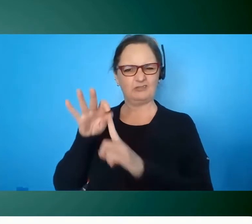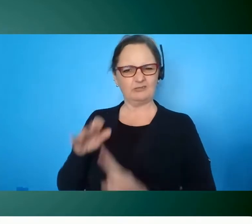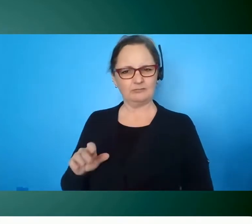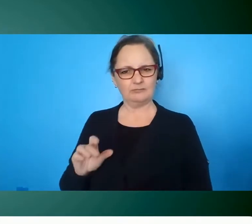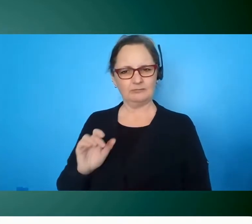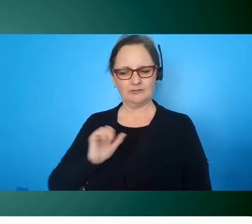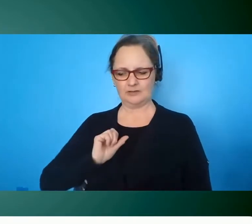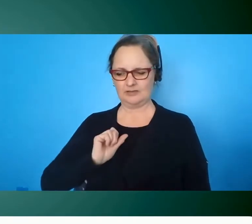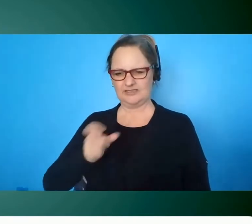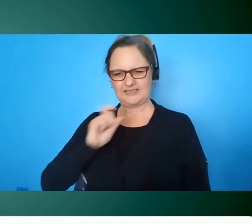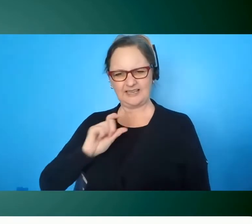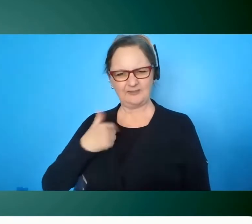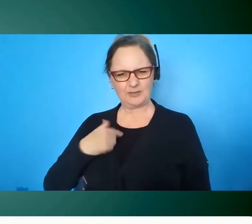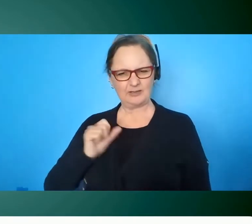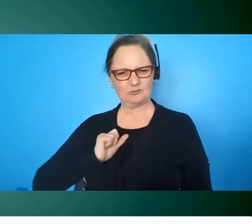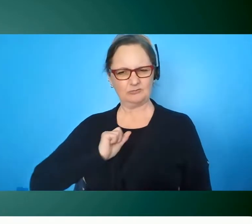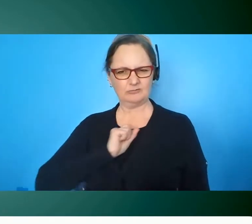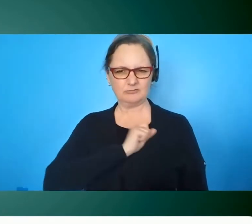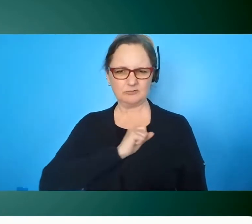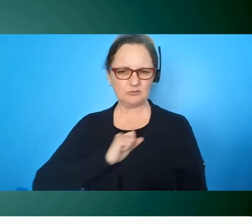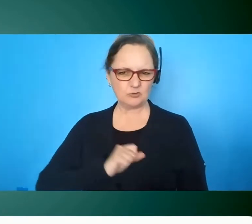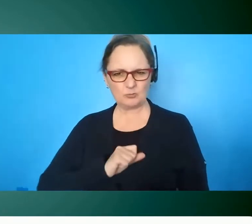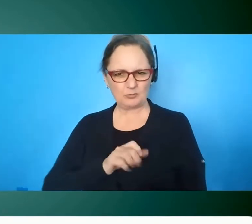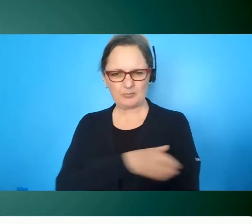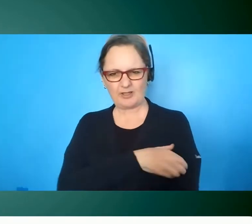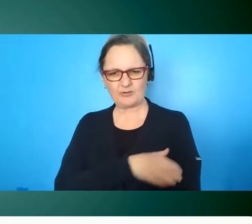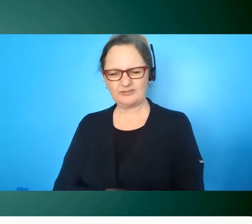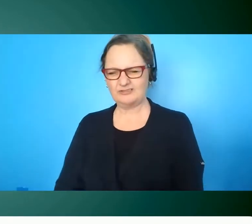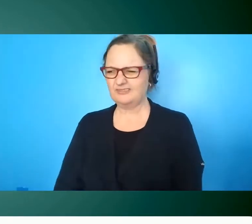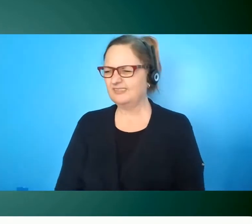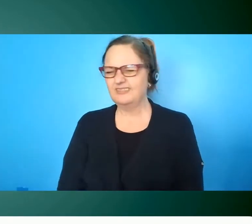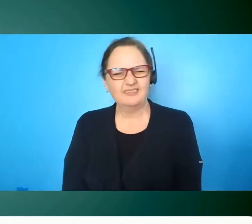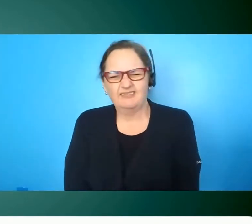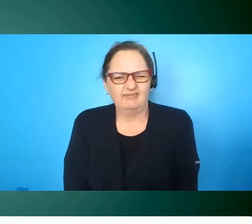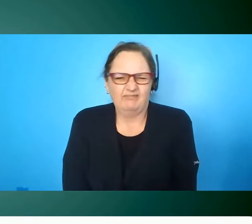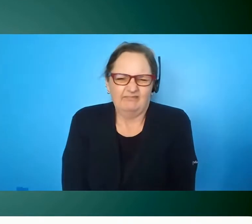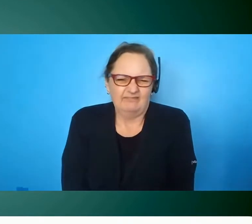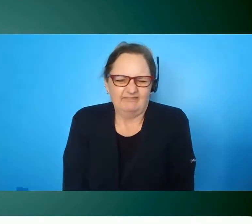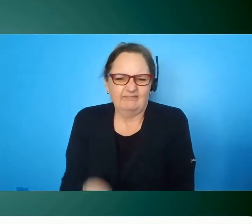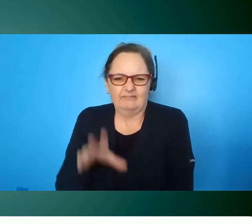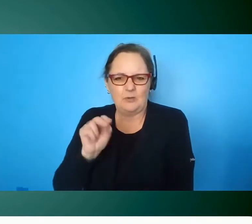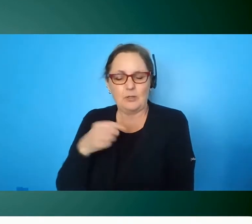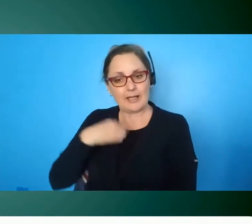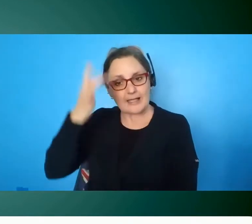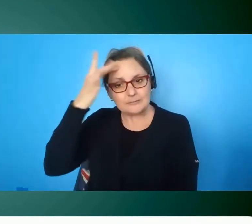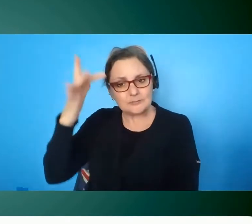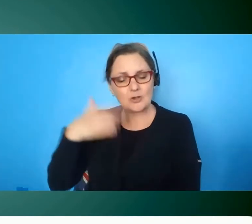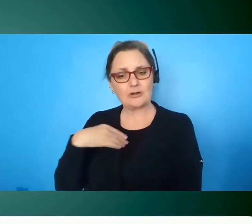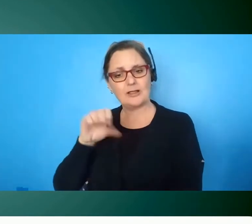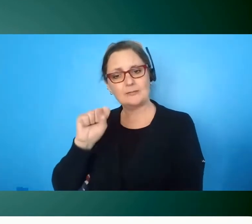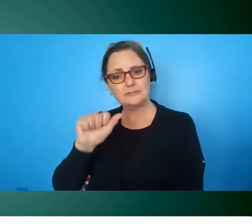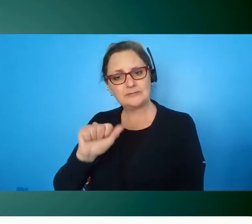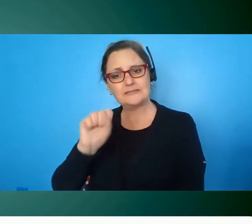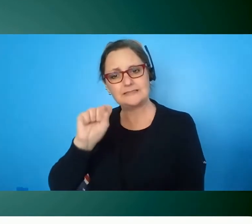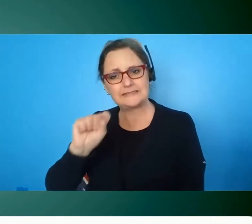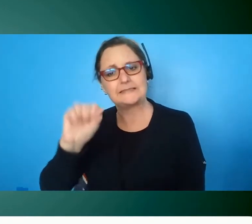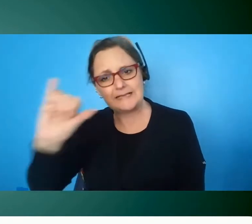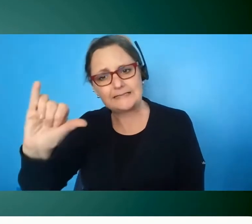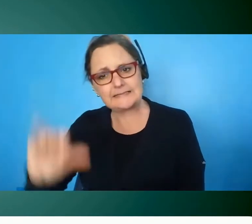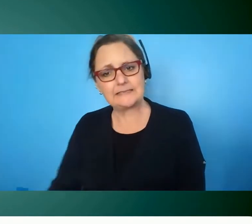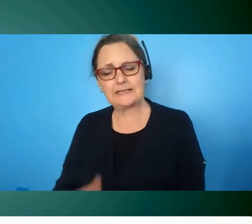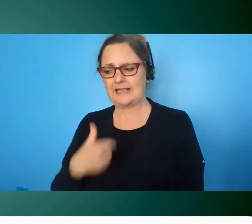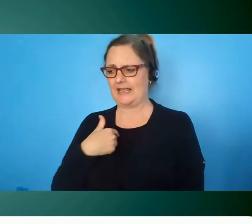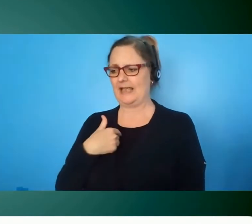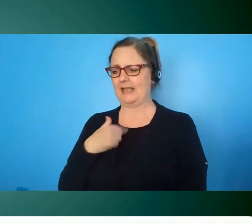um disability no i don't i mean i'm smart i'm sassy i'm i'm very